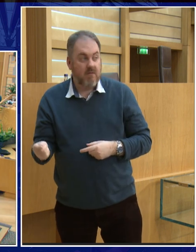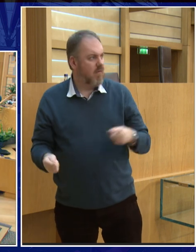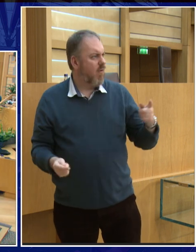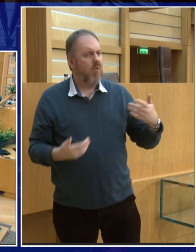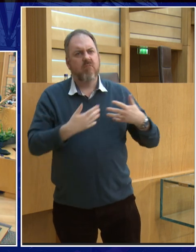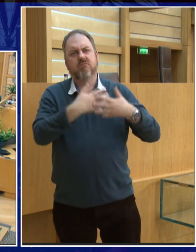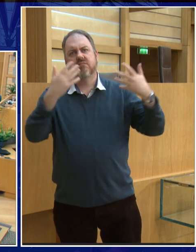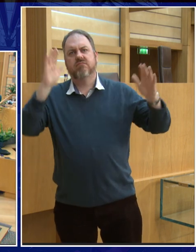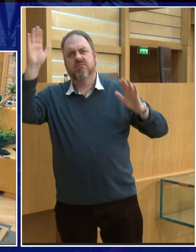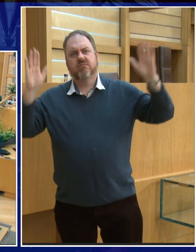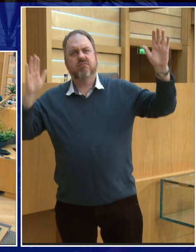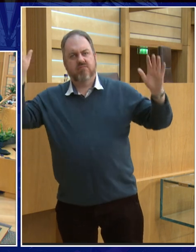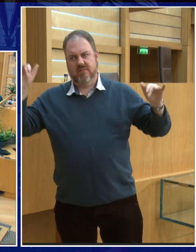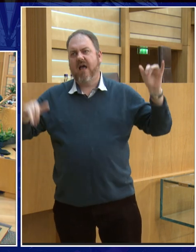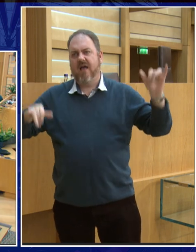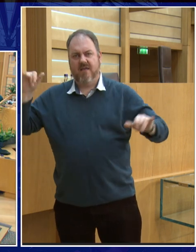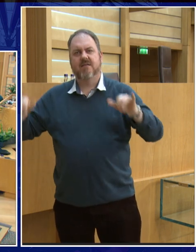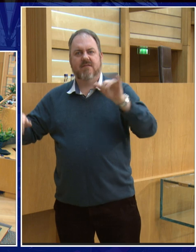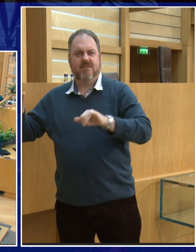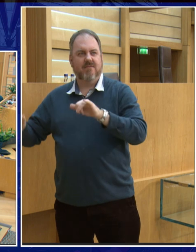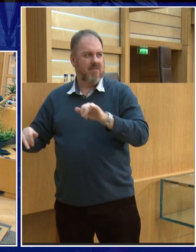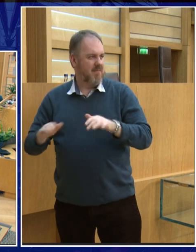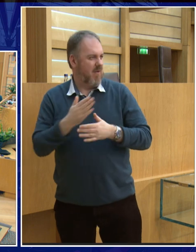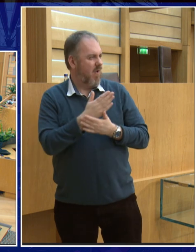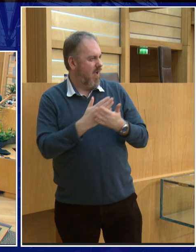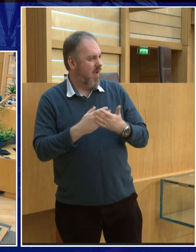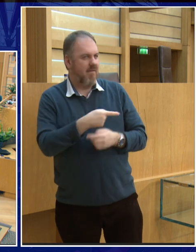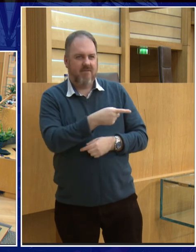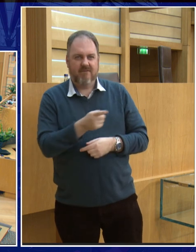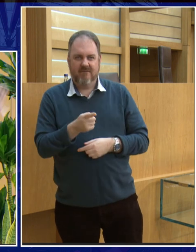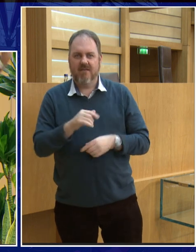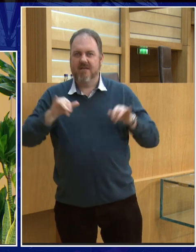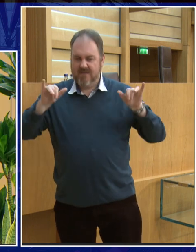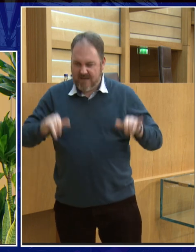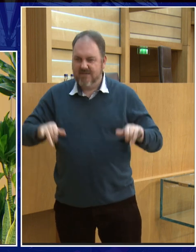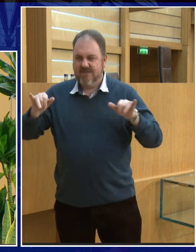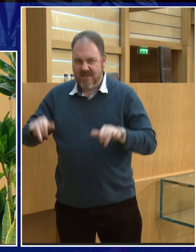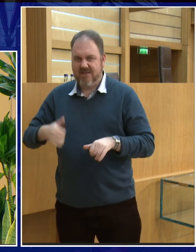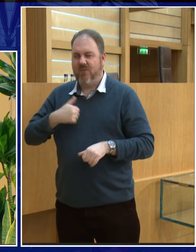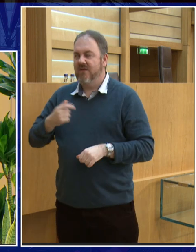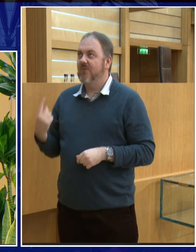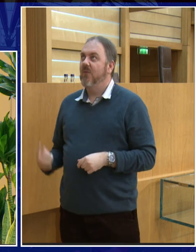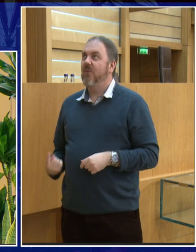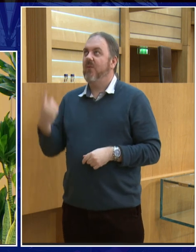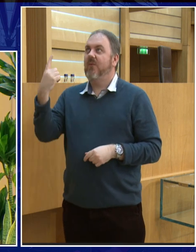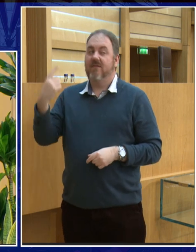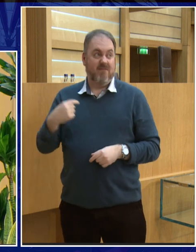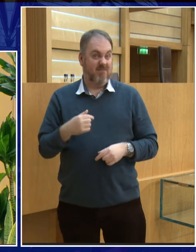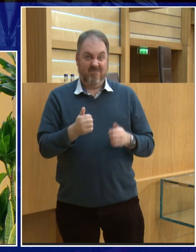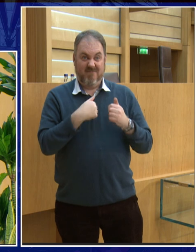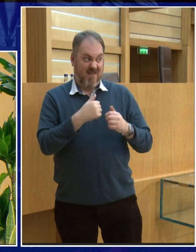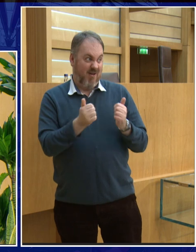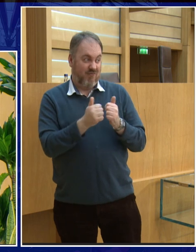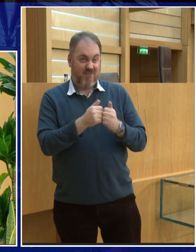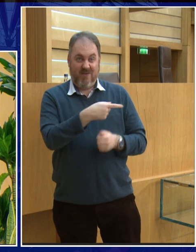Okay. I'd say that's sort of, I think that's probably about 50% and so, actually, I should be, I would definitely love to go to the